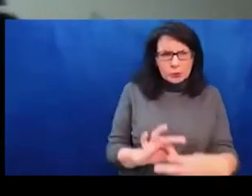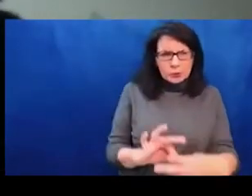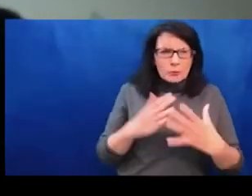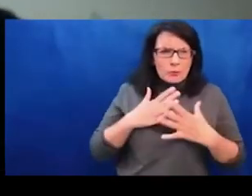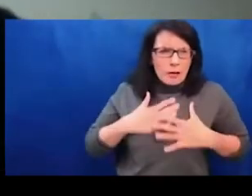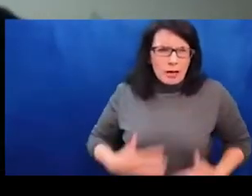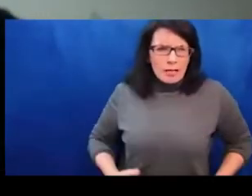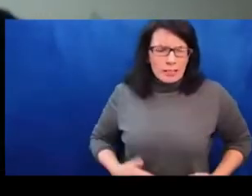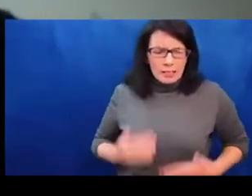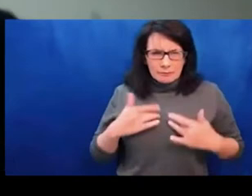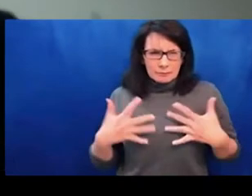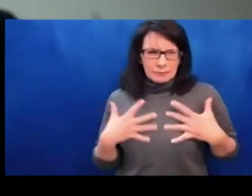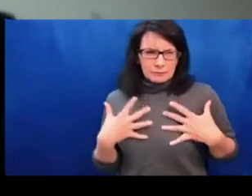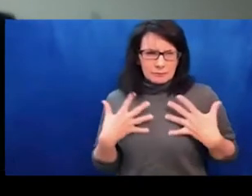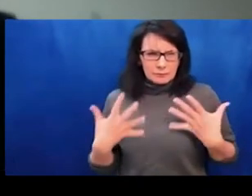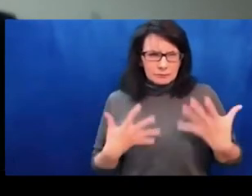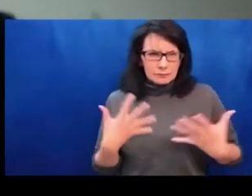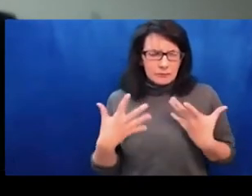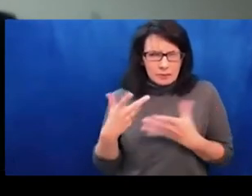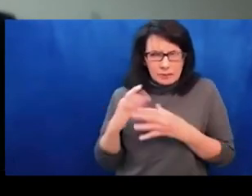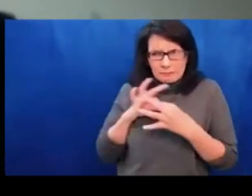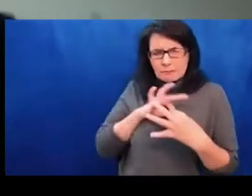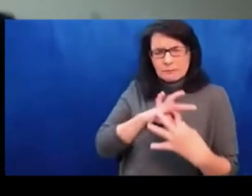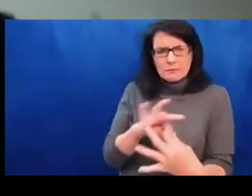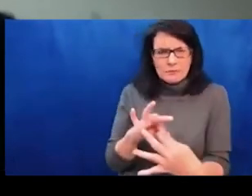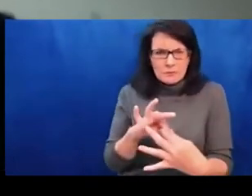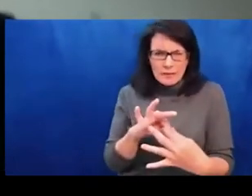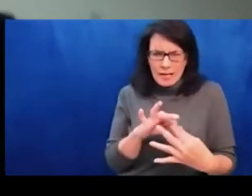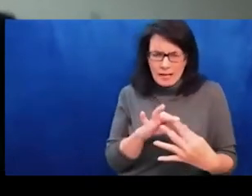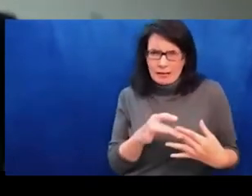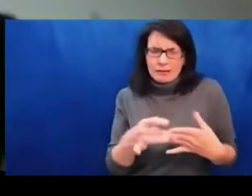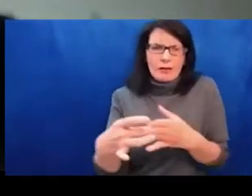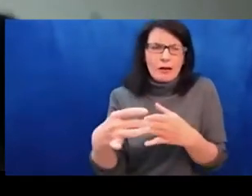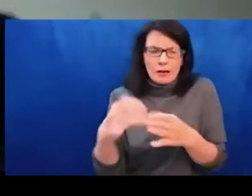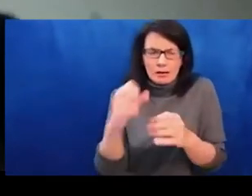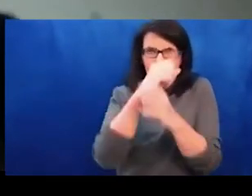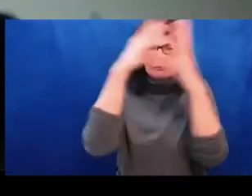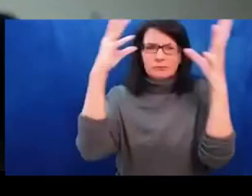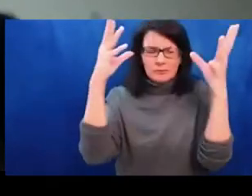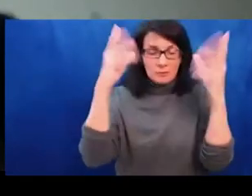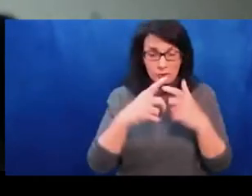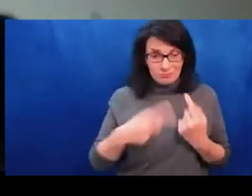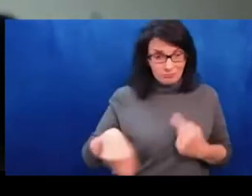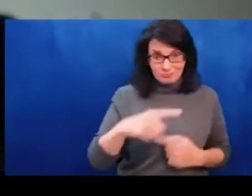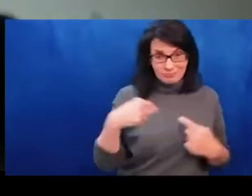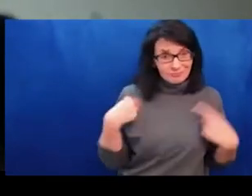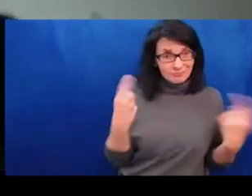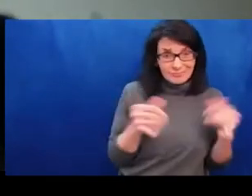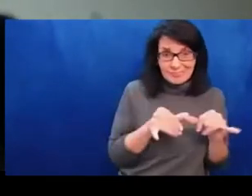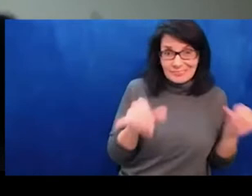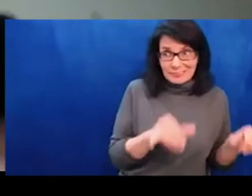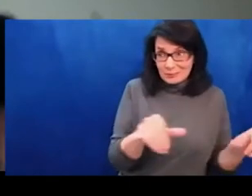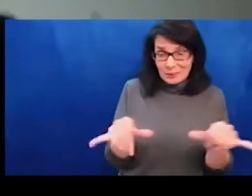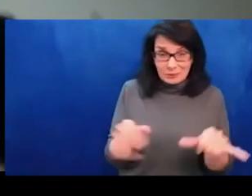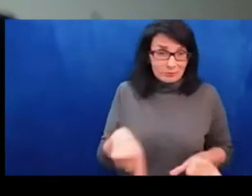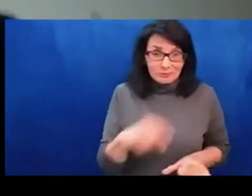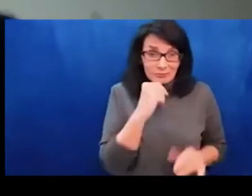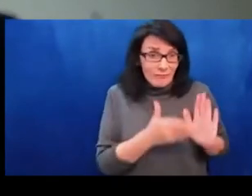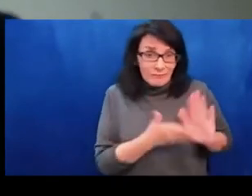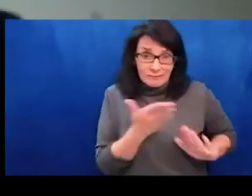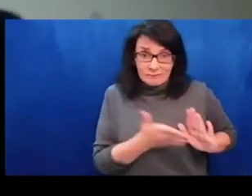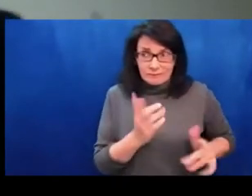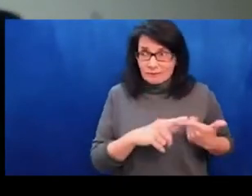kind of thinking right now, that kind of thinking and quickly is perhaps